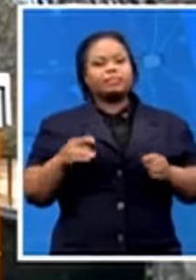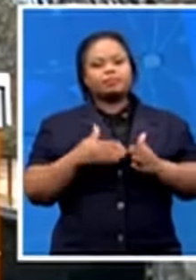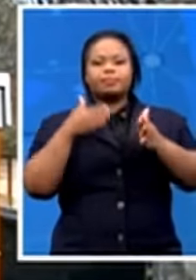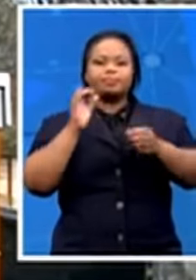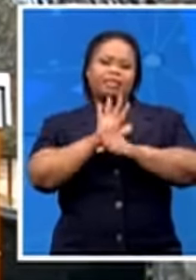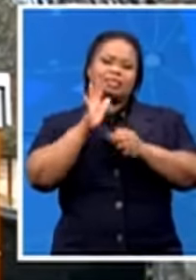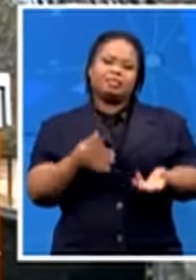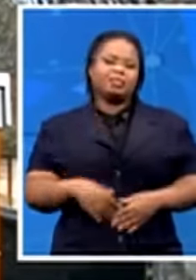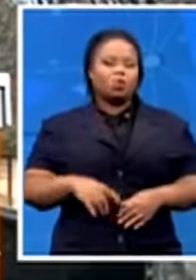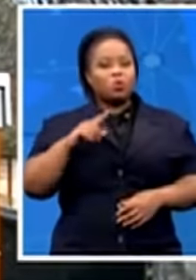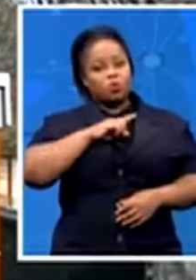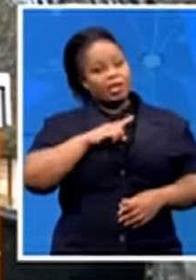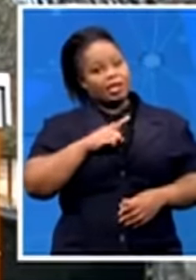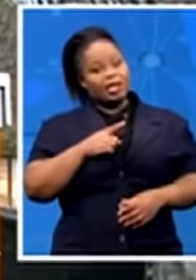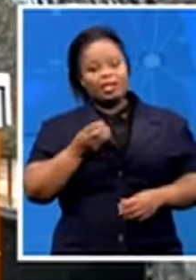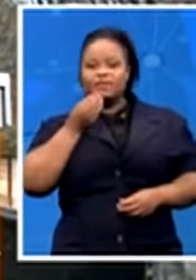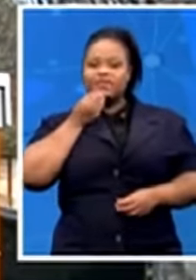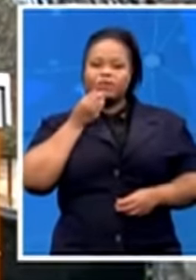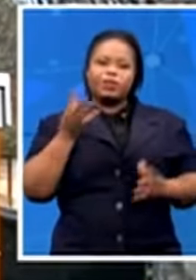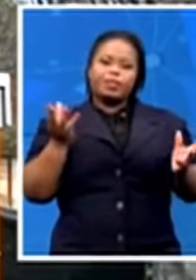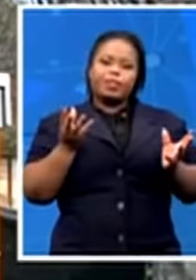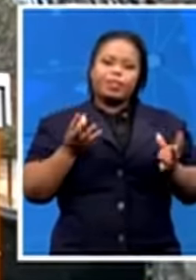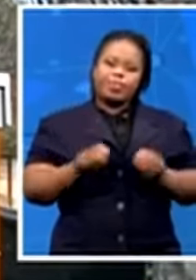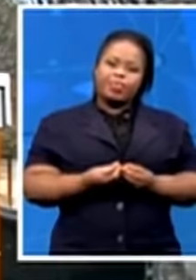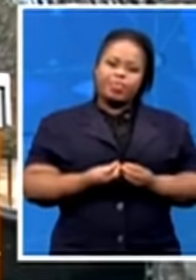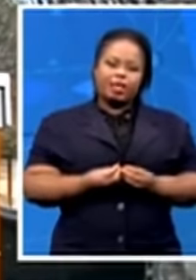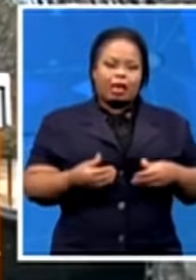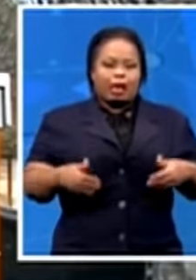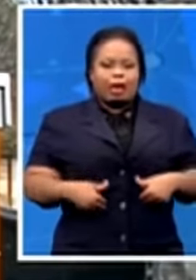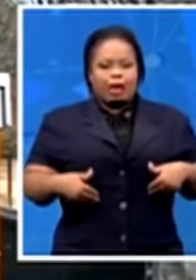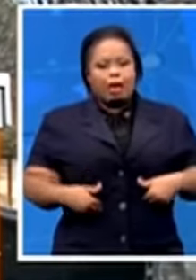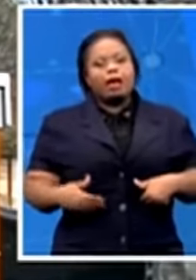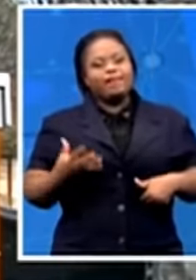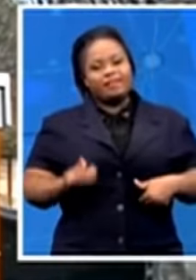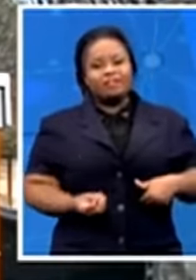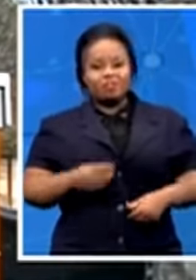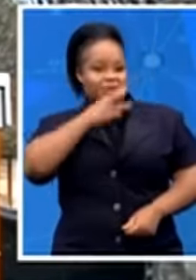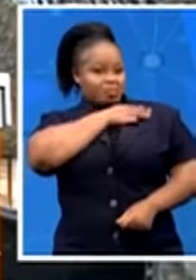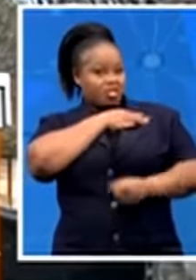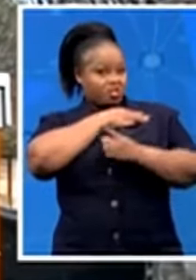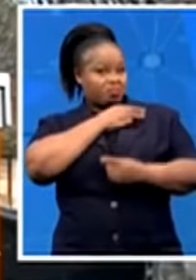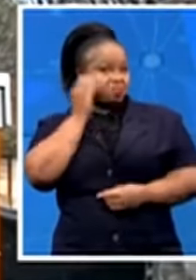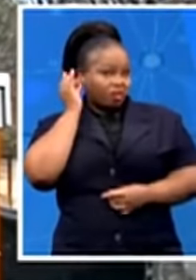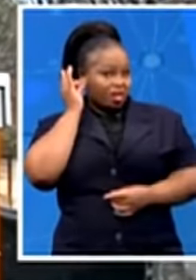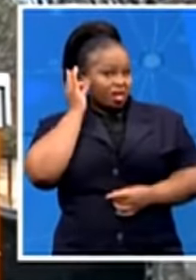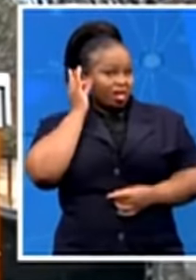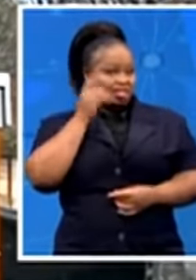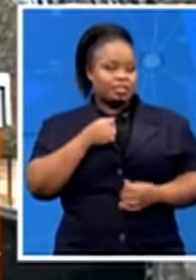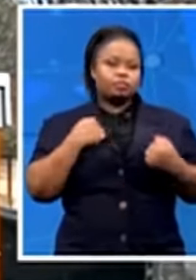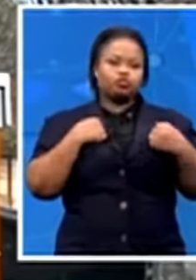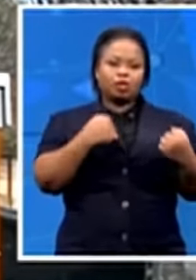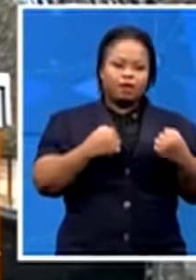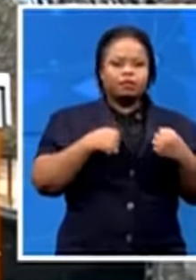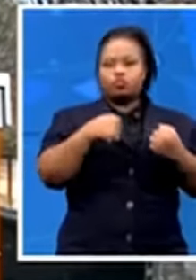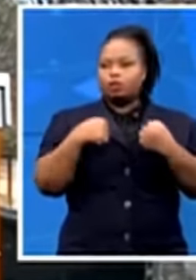but when it comes to food security, as you heard from the manager, she had to actually rove around the area in